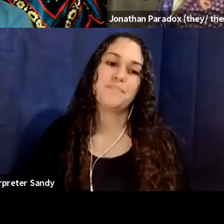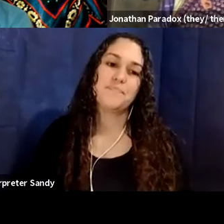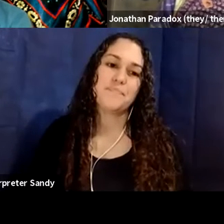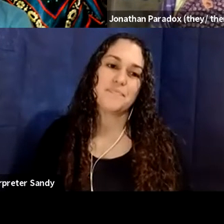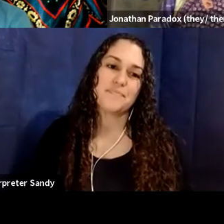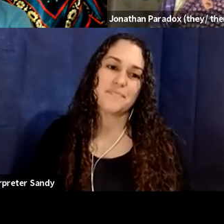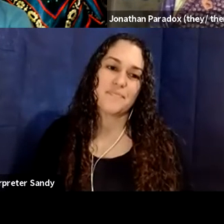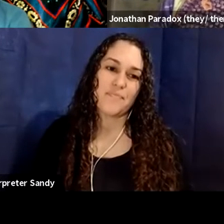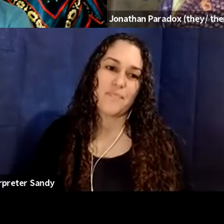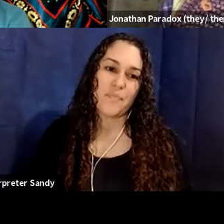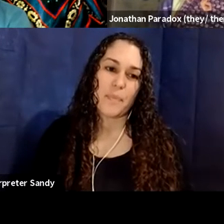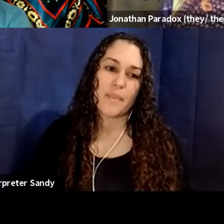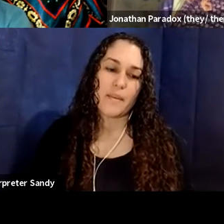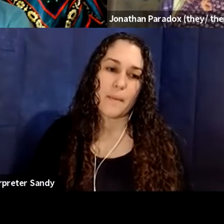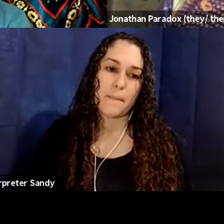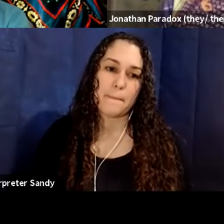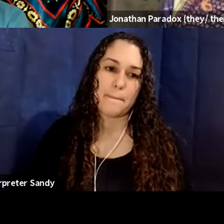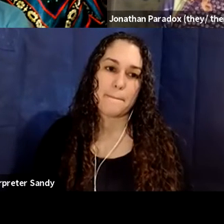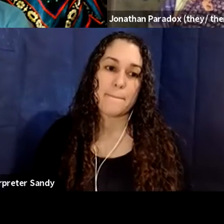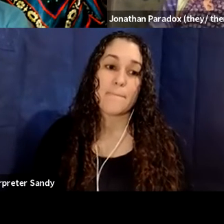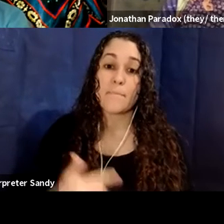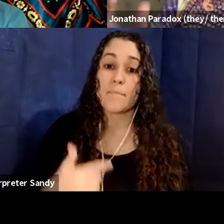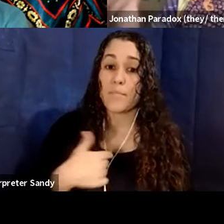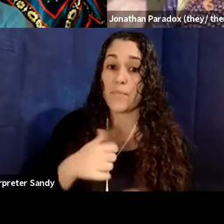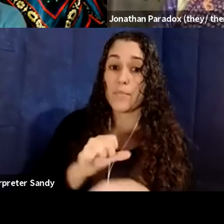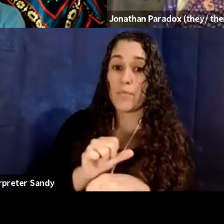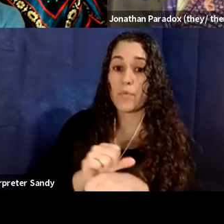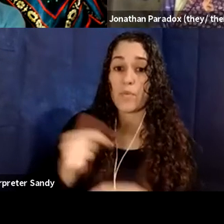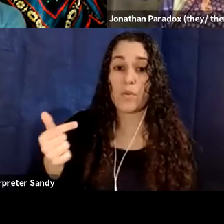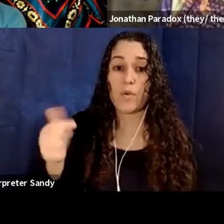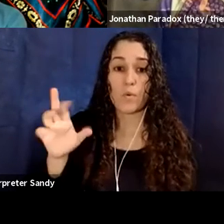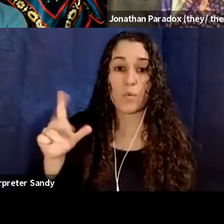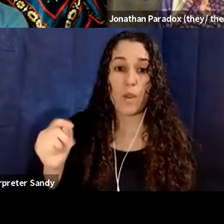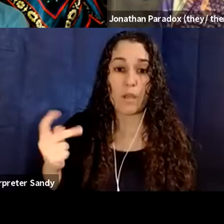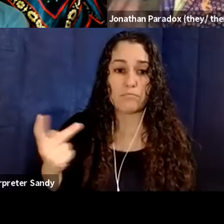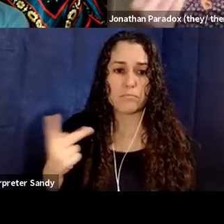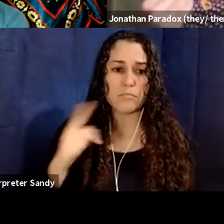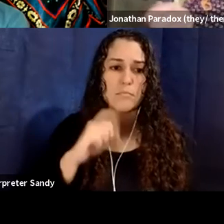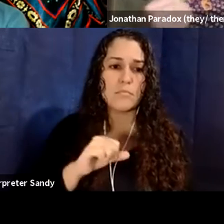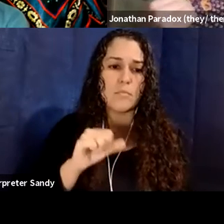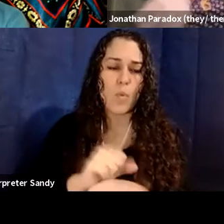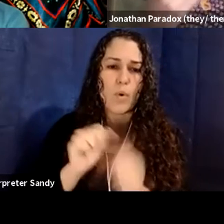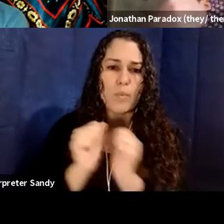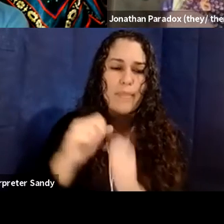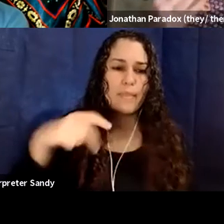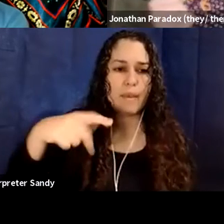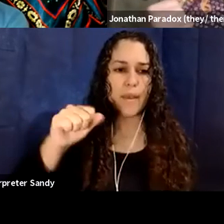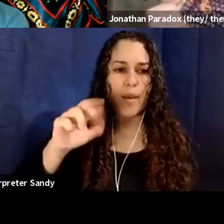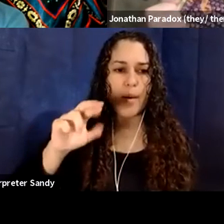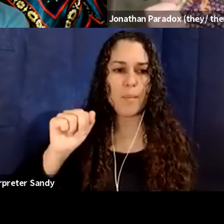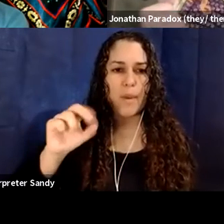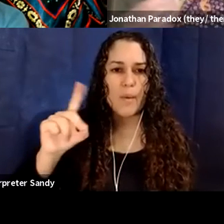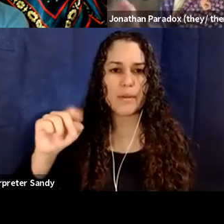within the, the, particularly the work that Grant and I do there, which is the curiosity paradox, there's this idea that